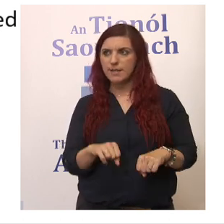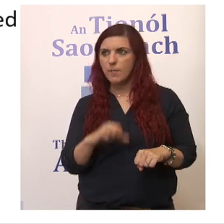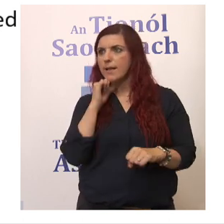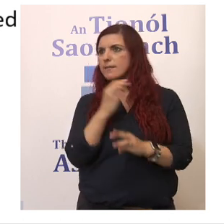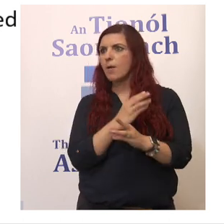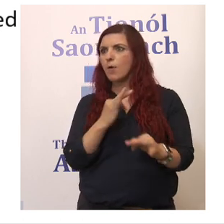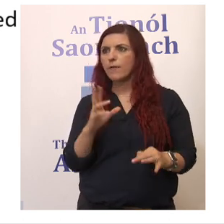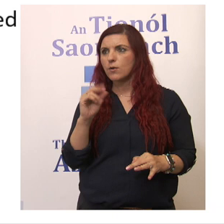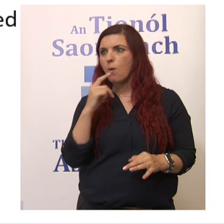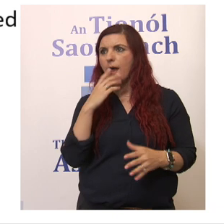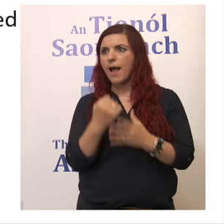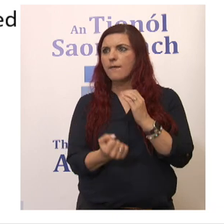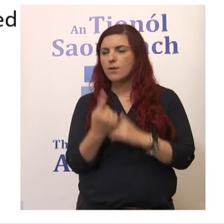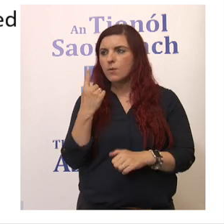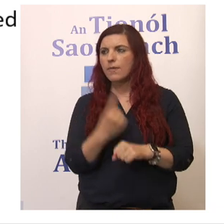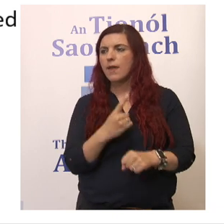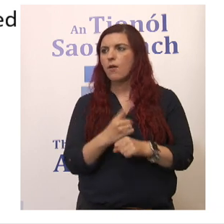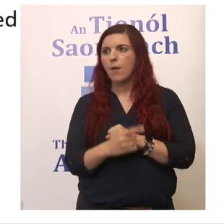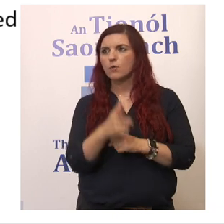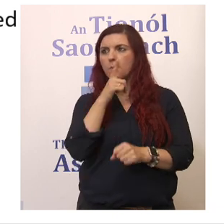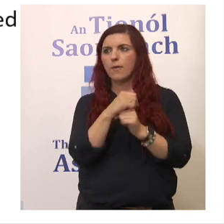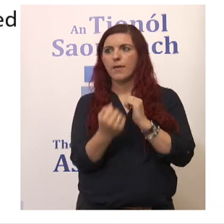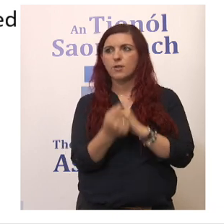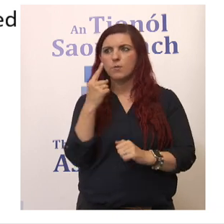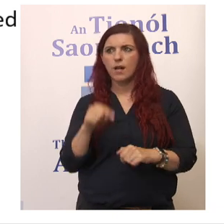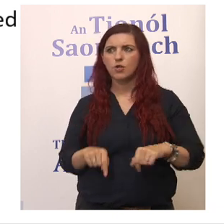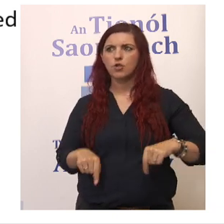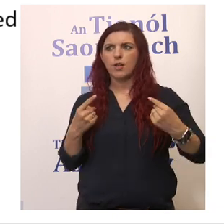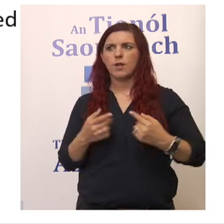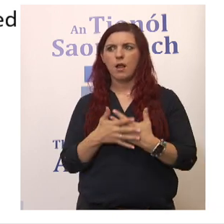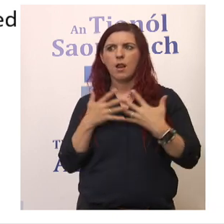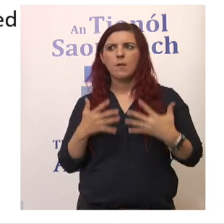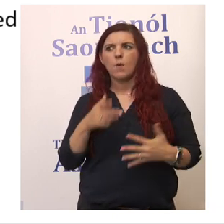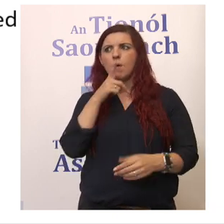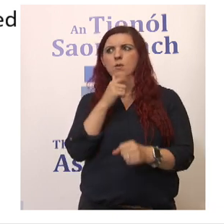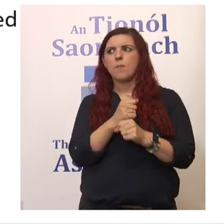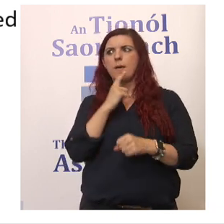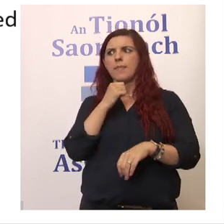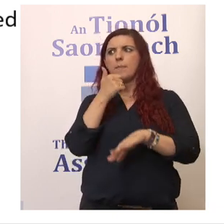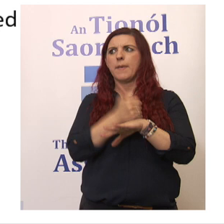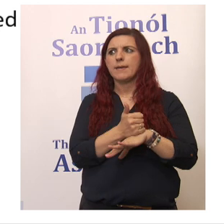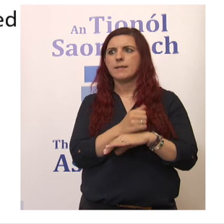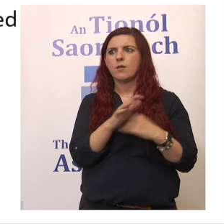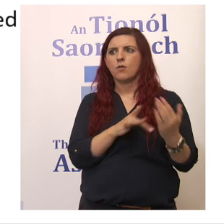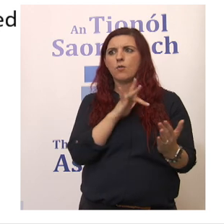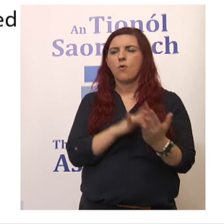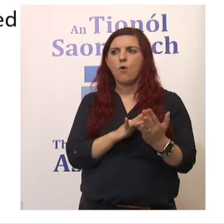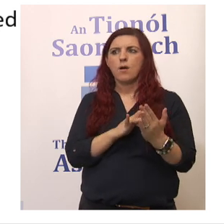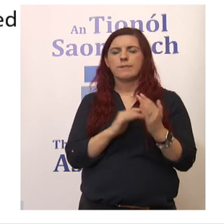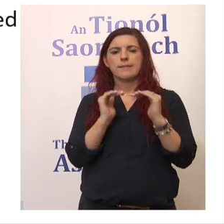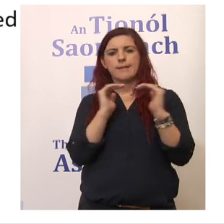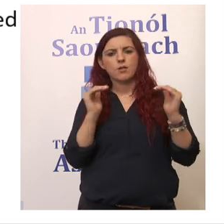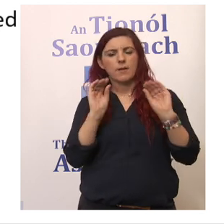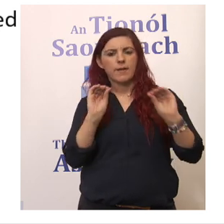and there are issues and we talk about the issues that are challenging quite a lot. But in terms of the basic core standard of our education